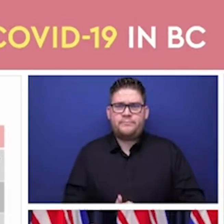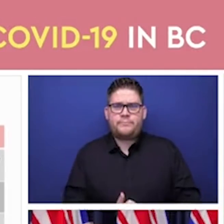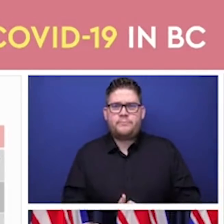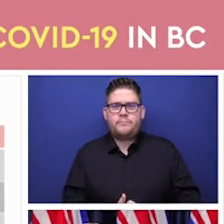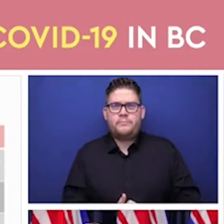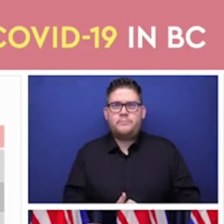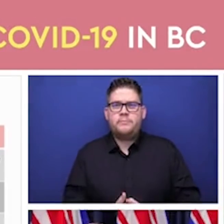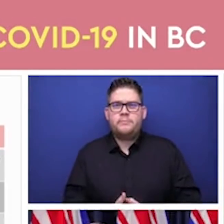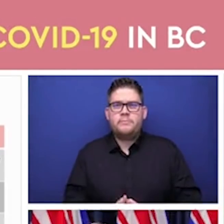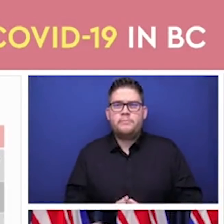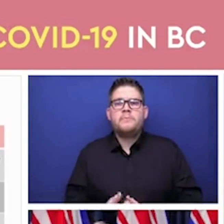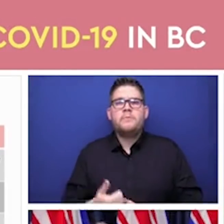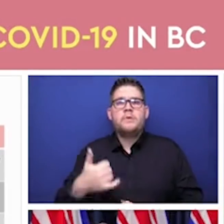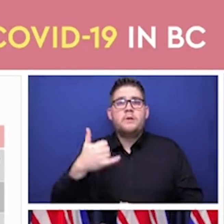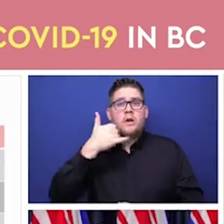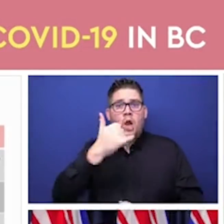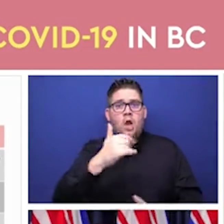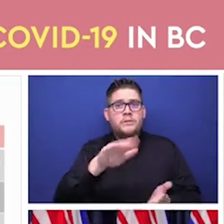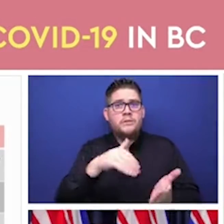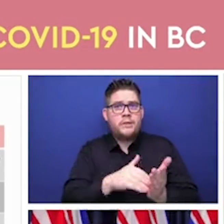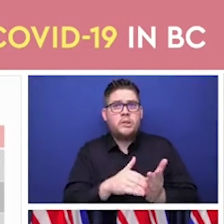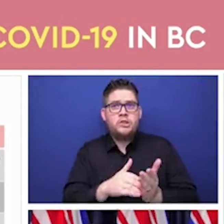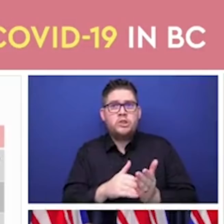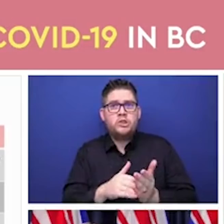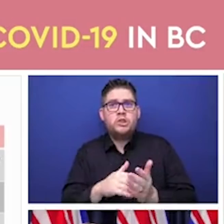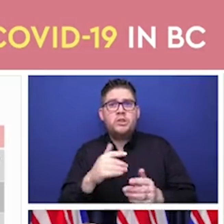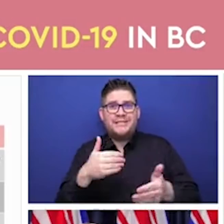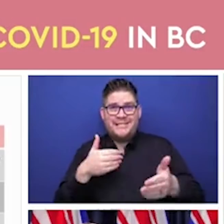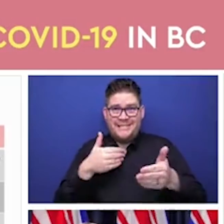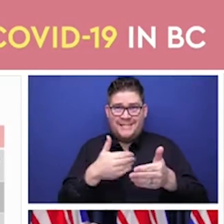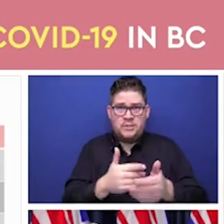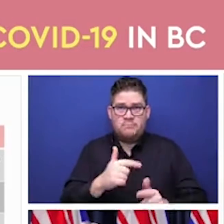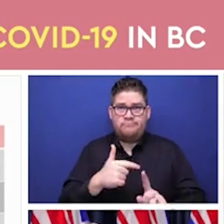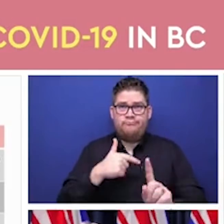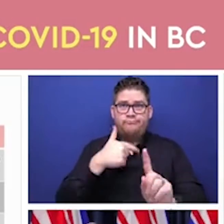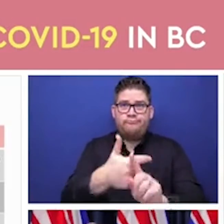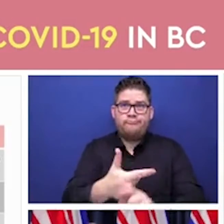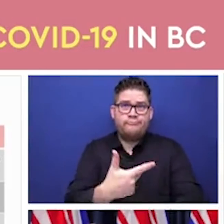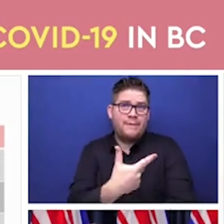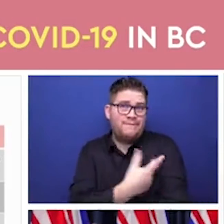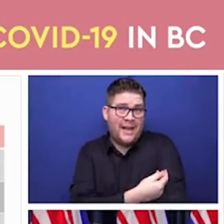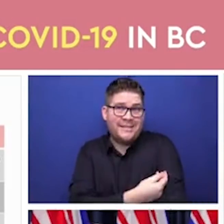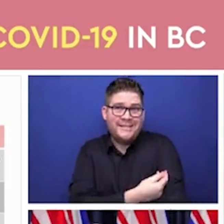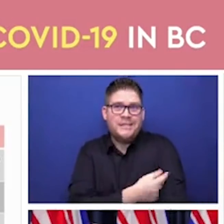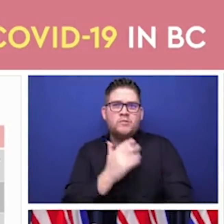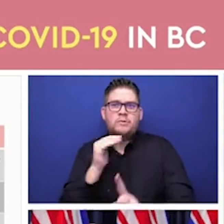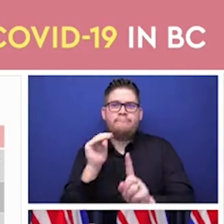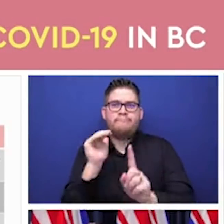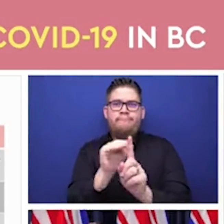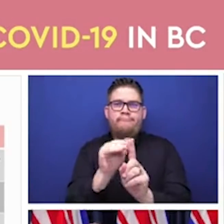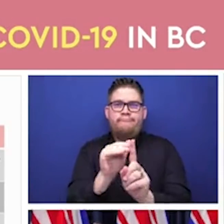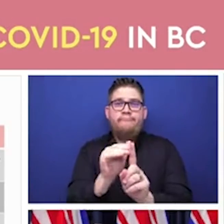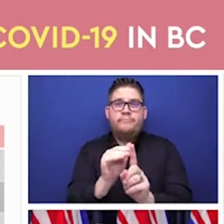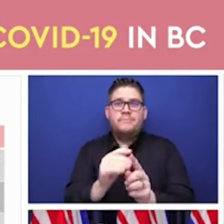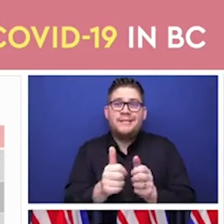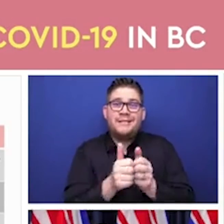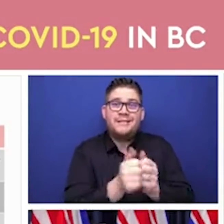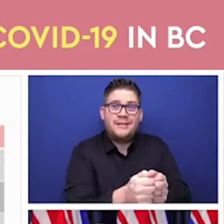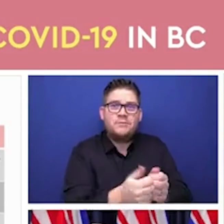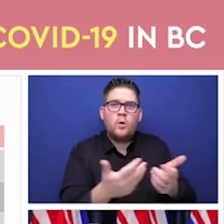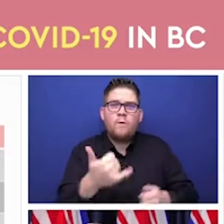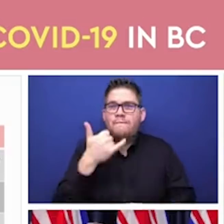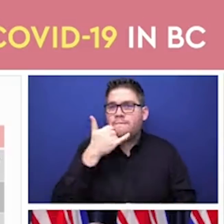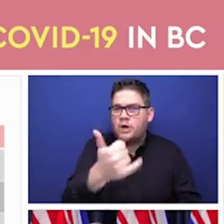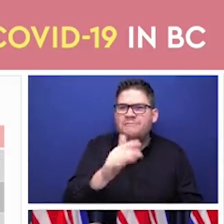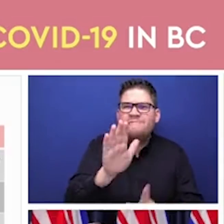So what if Mrs. McWhinney calls, and it isn't her week or her by age to call? And